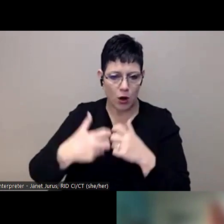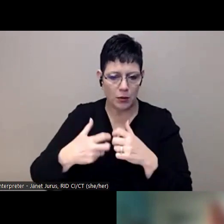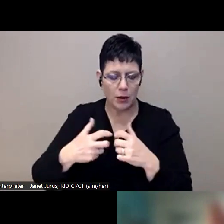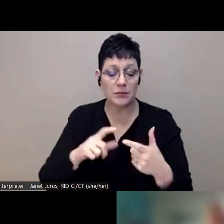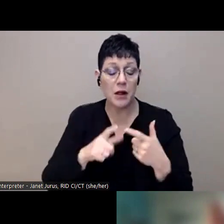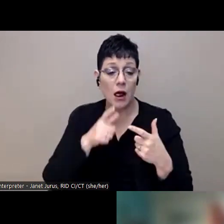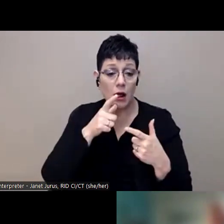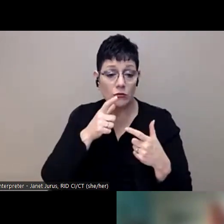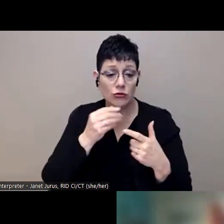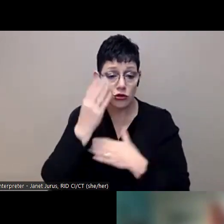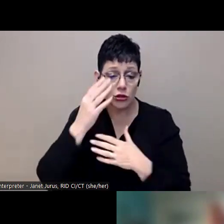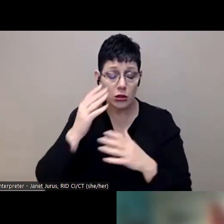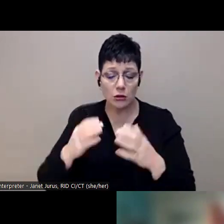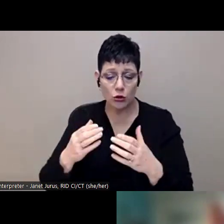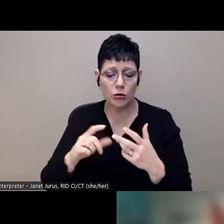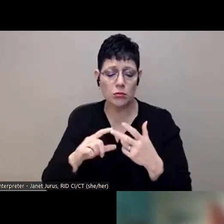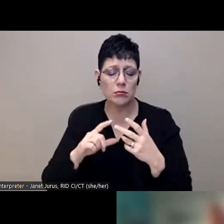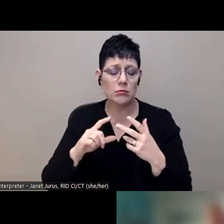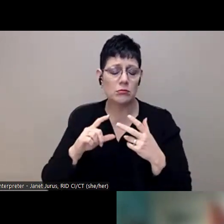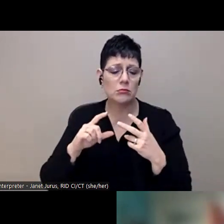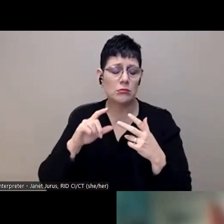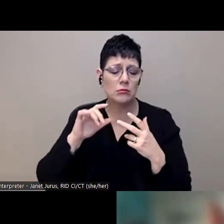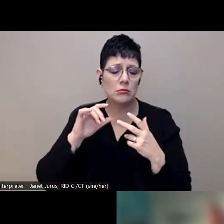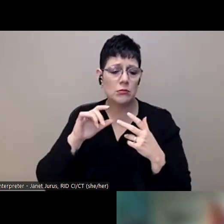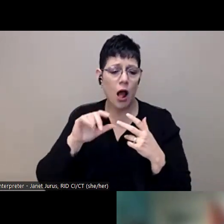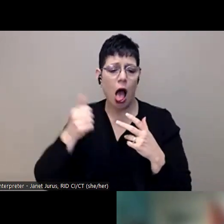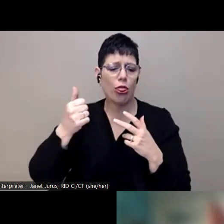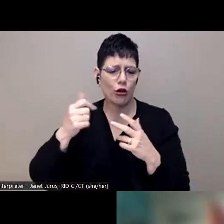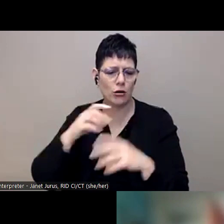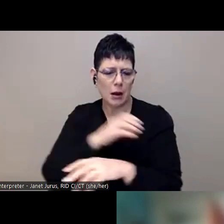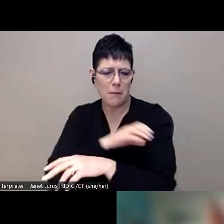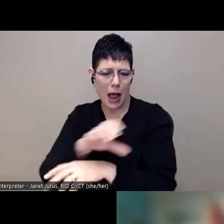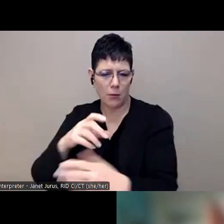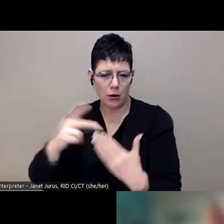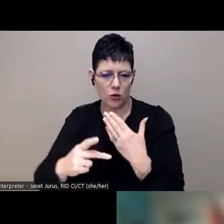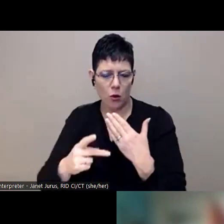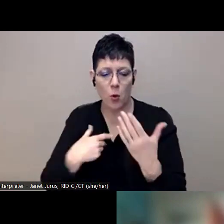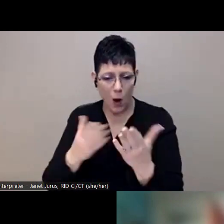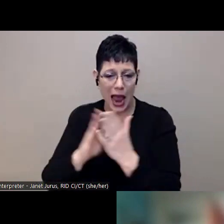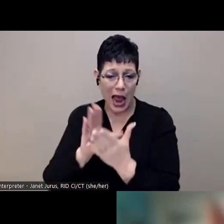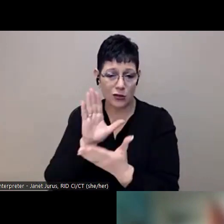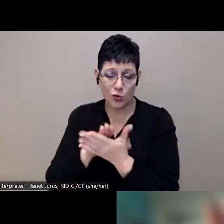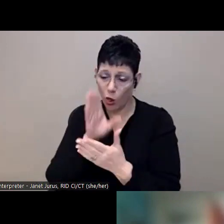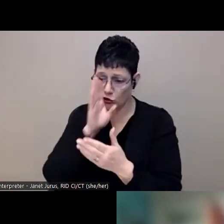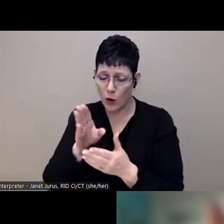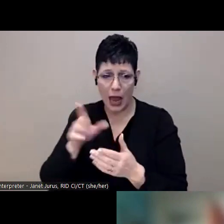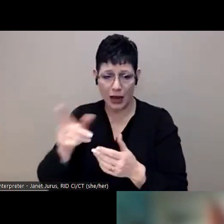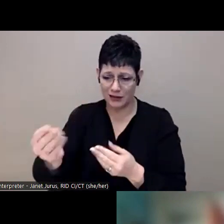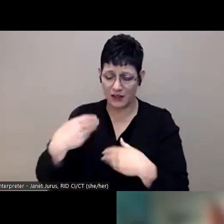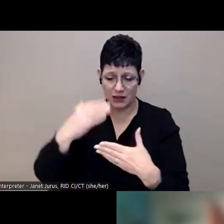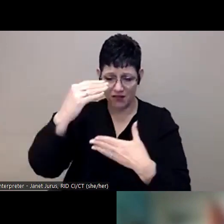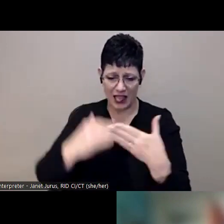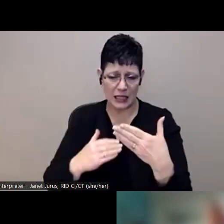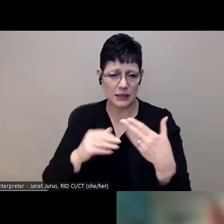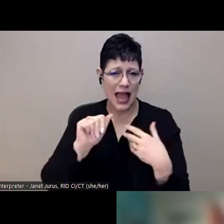Men and Girl Empowerment, we often ask the school, can you identify some at-risk kids who are on the bubble,